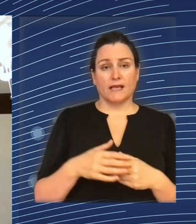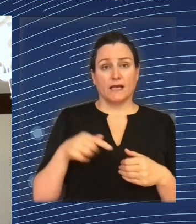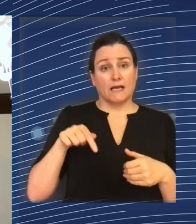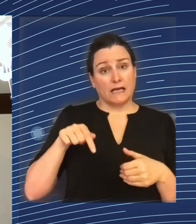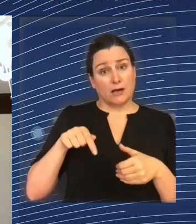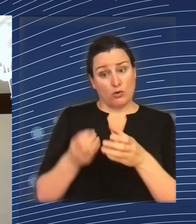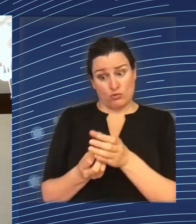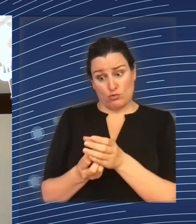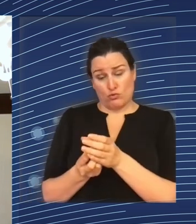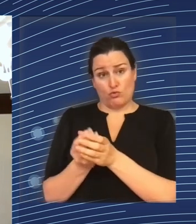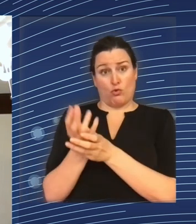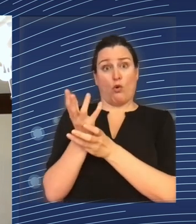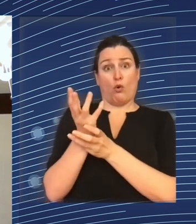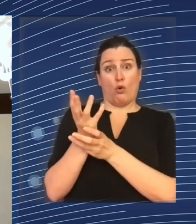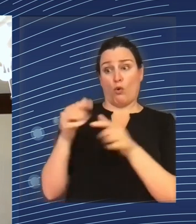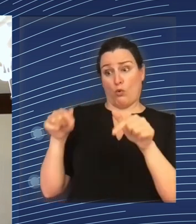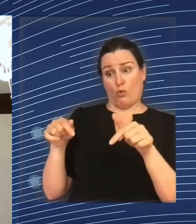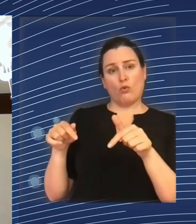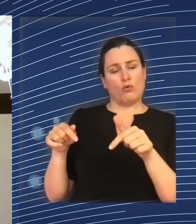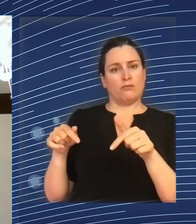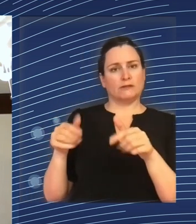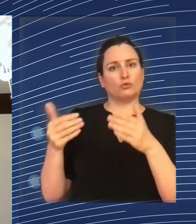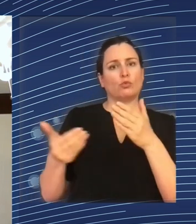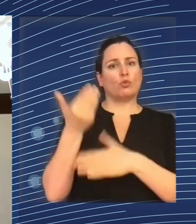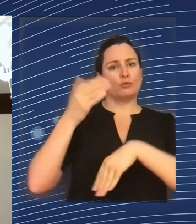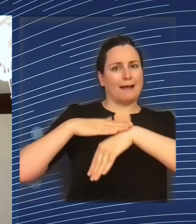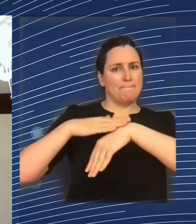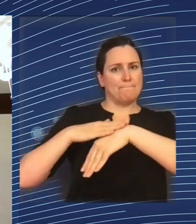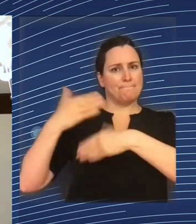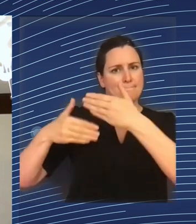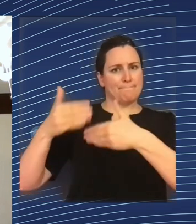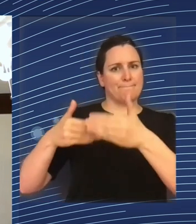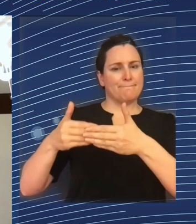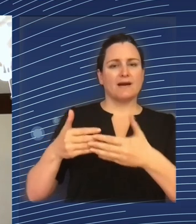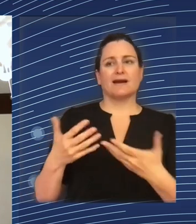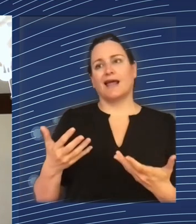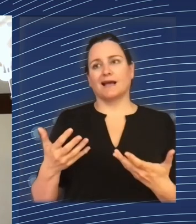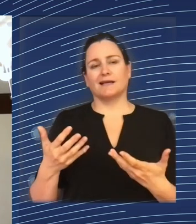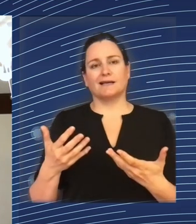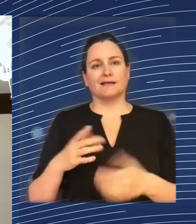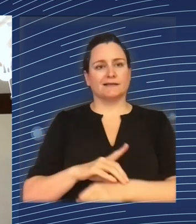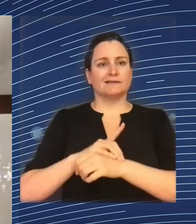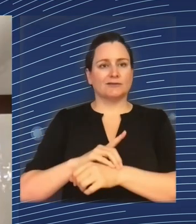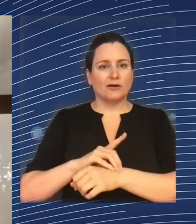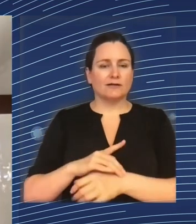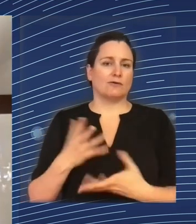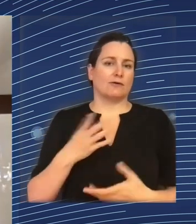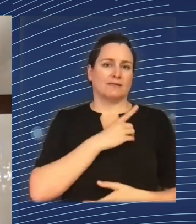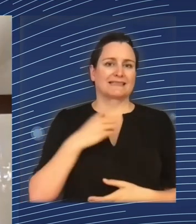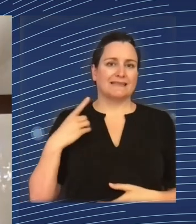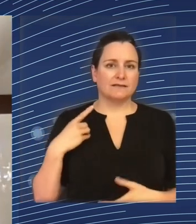happened is the modern sector. Right. It's it's medical. sector in which the growth has happened is. Can you say that again?